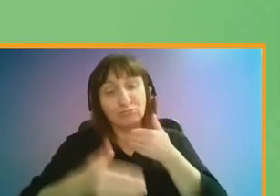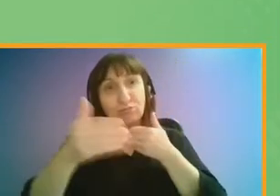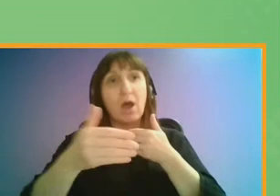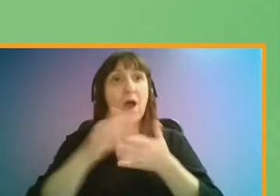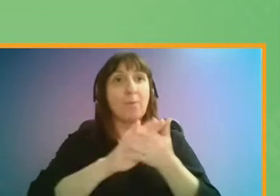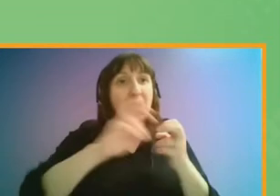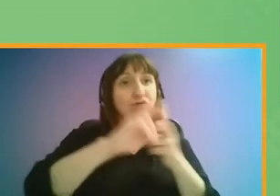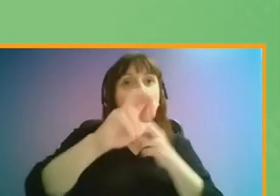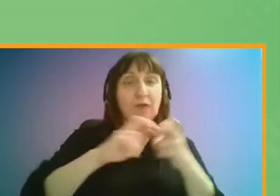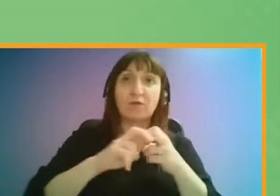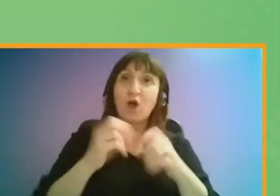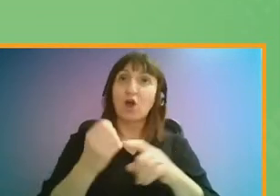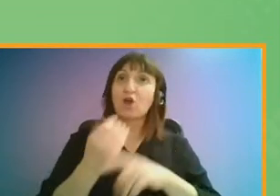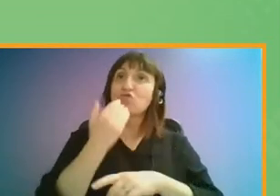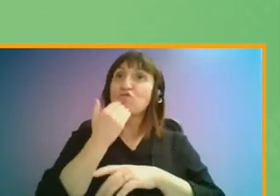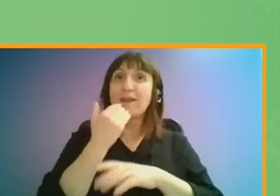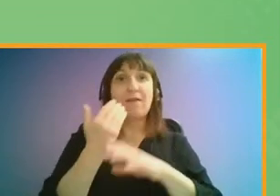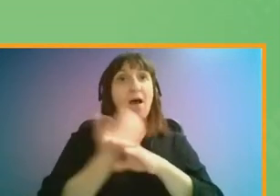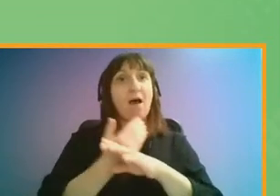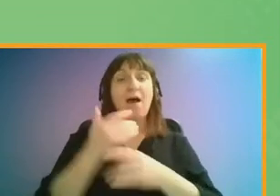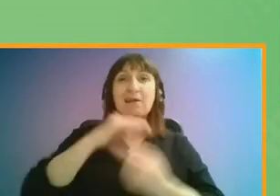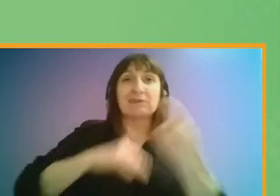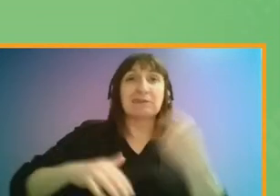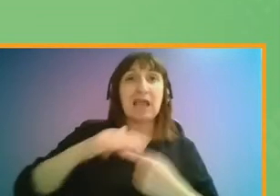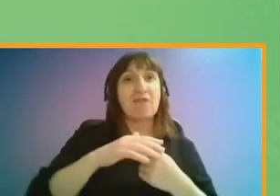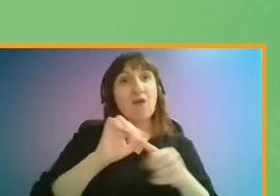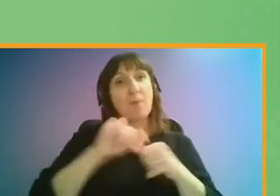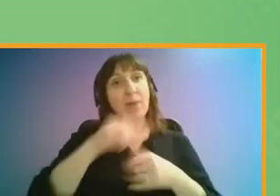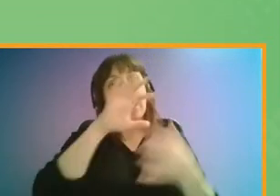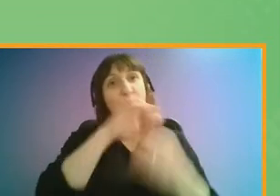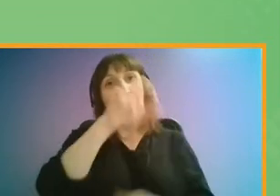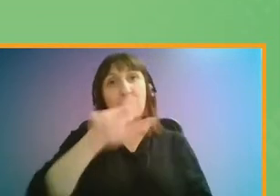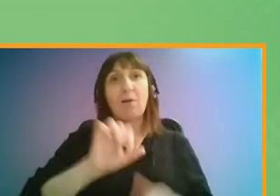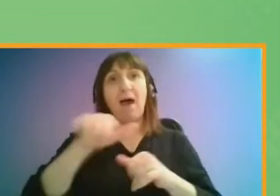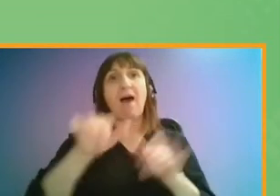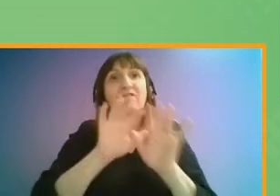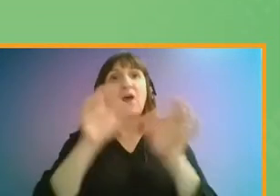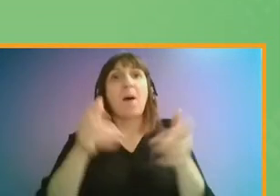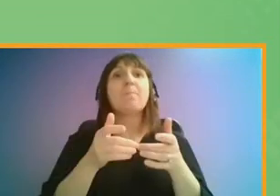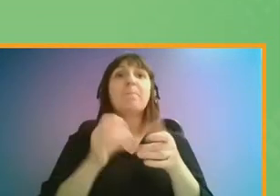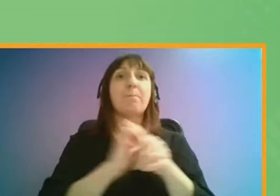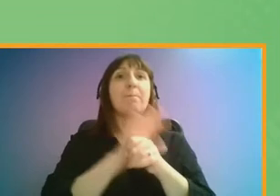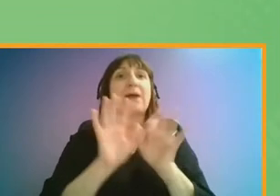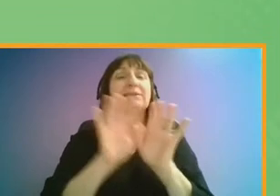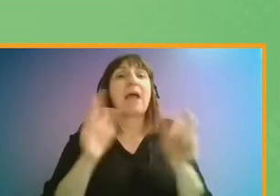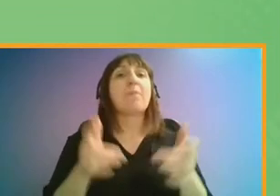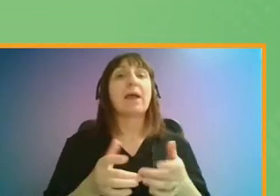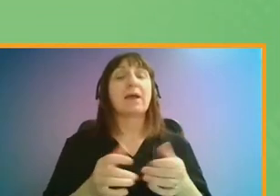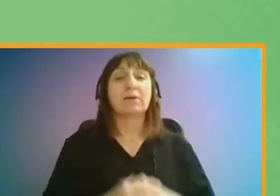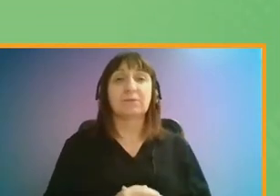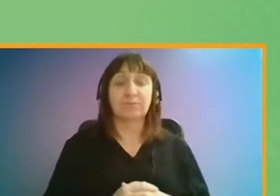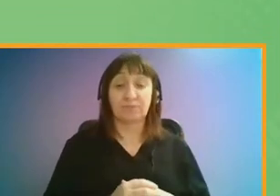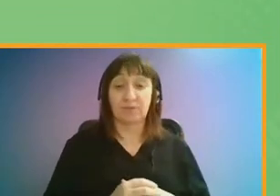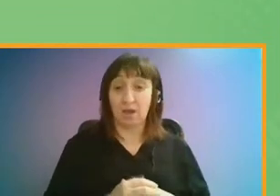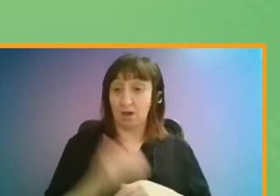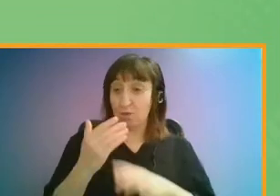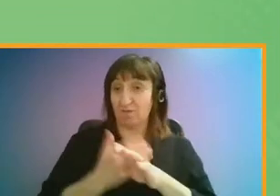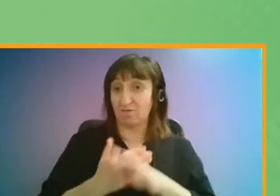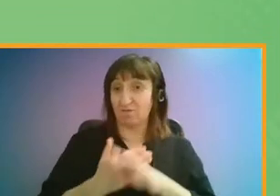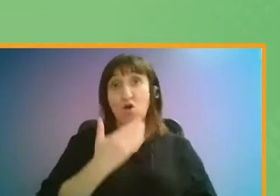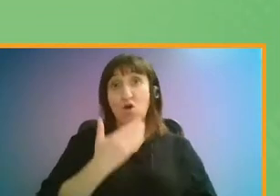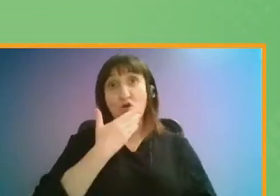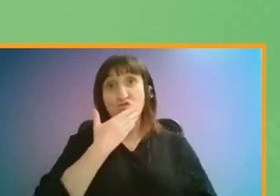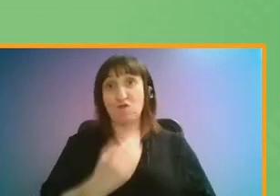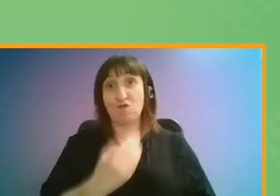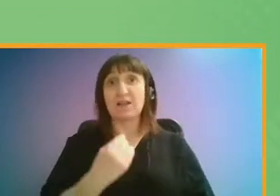sure transport is greener, safer and better for people after the pandemic. So in the months leading up to Christmas, we set out to find out what people thought the